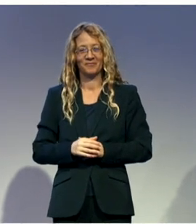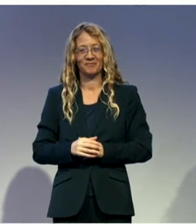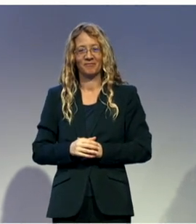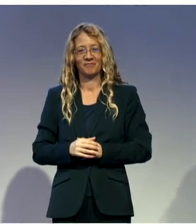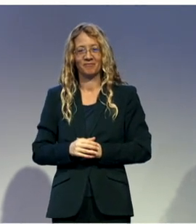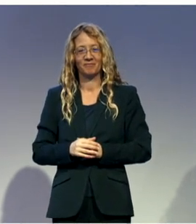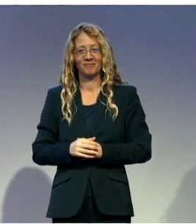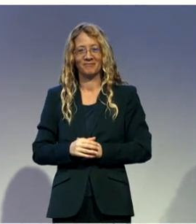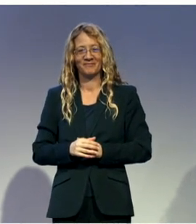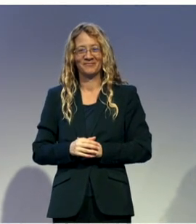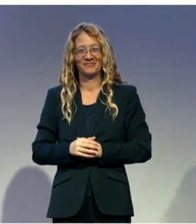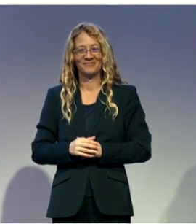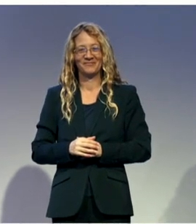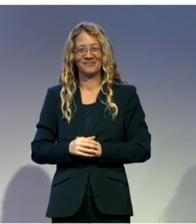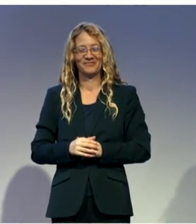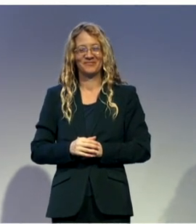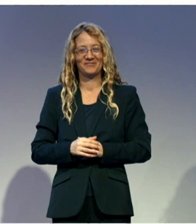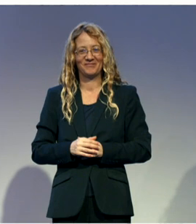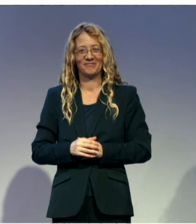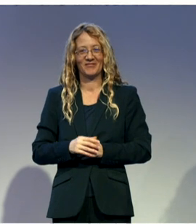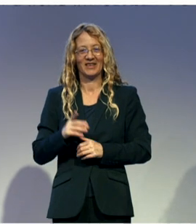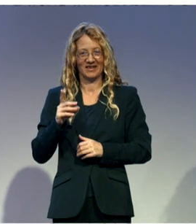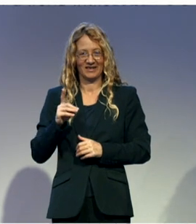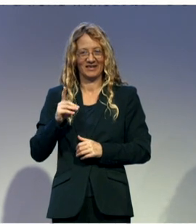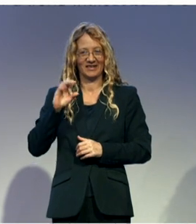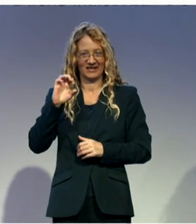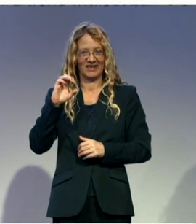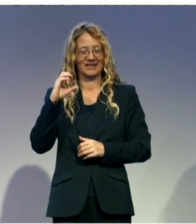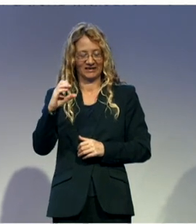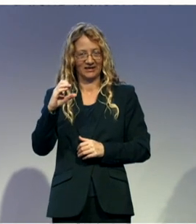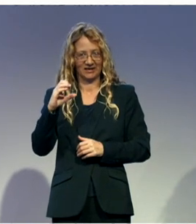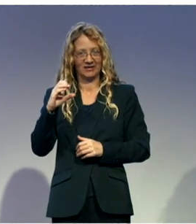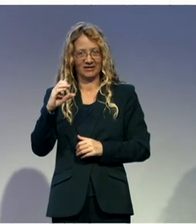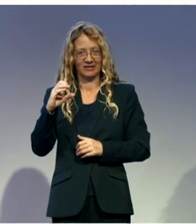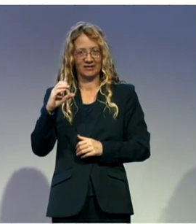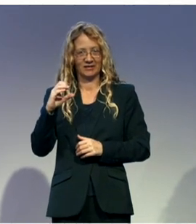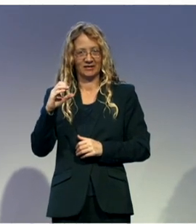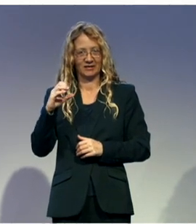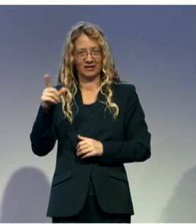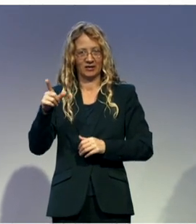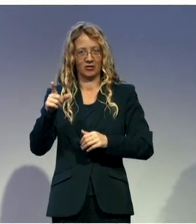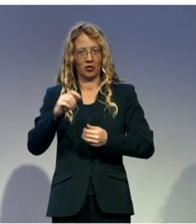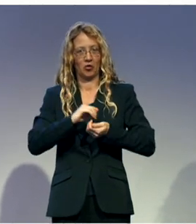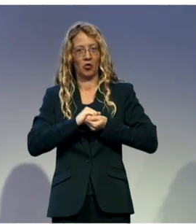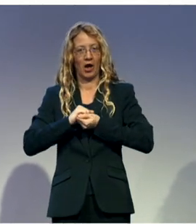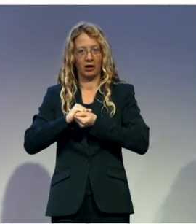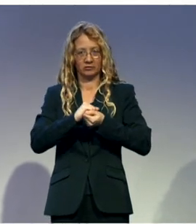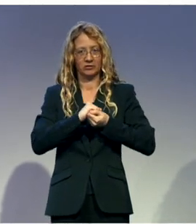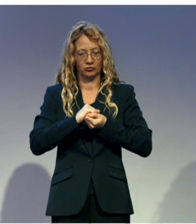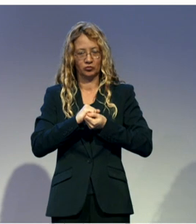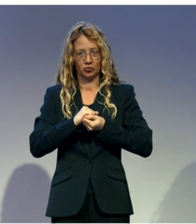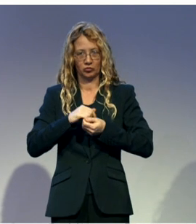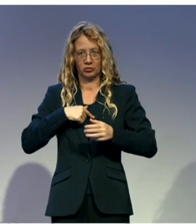Prathapakal. The strategy of DC enhance the coordination with local DPOs, disabled people organization for